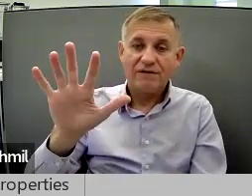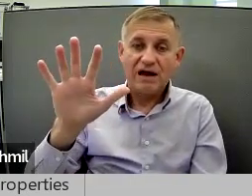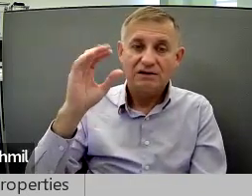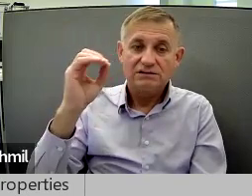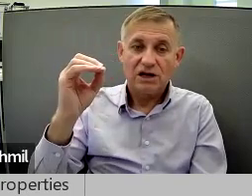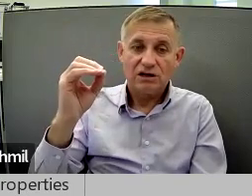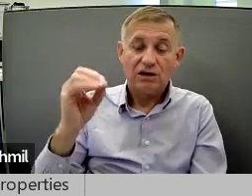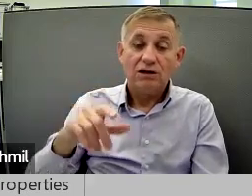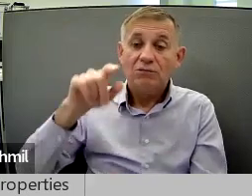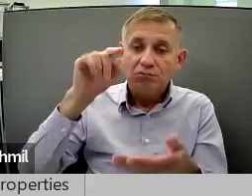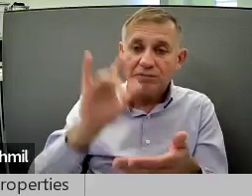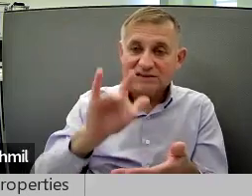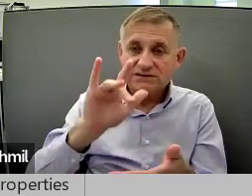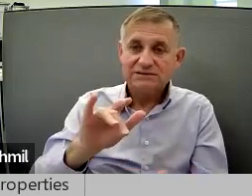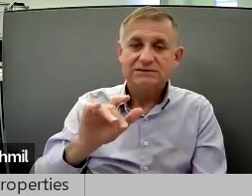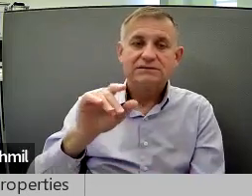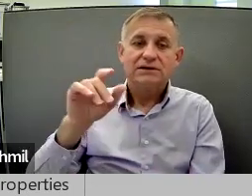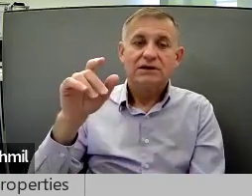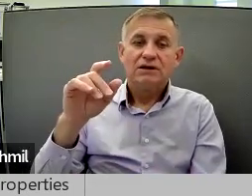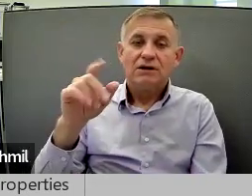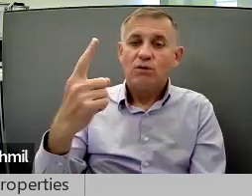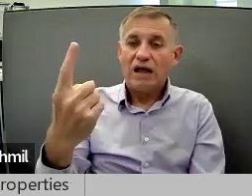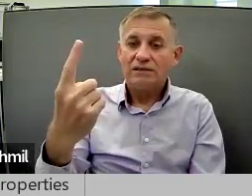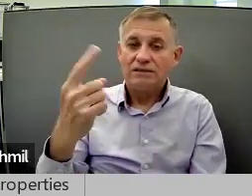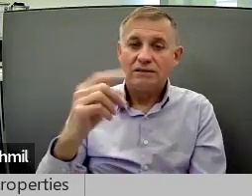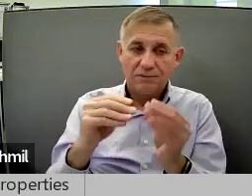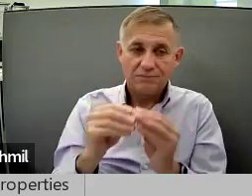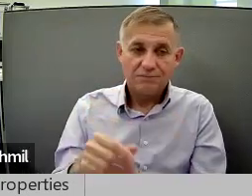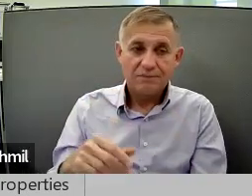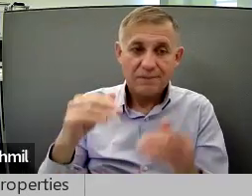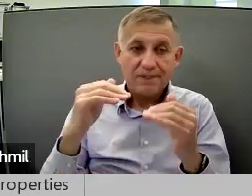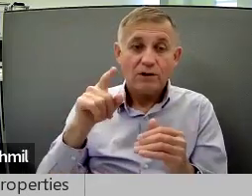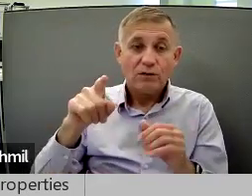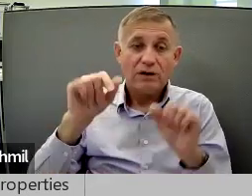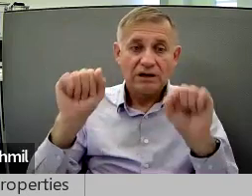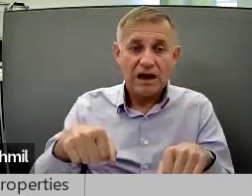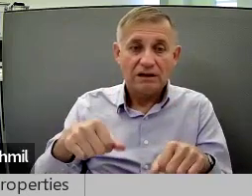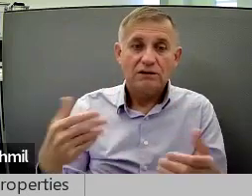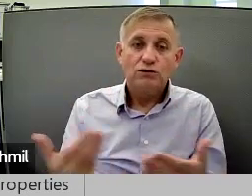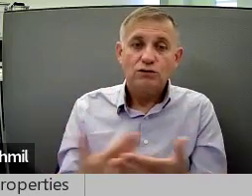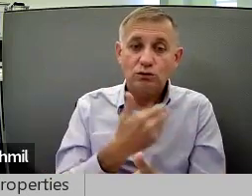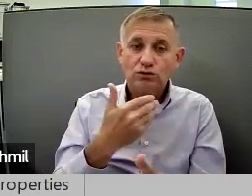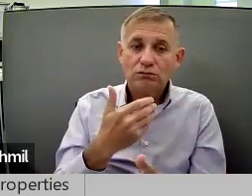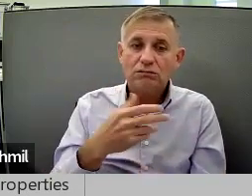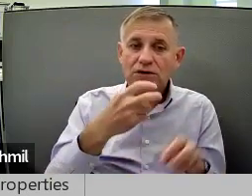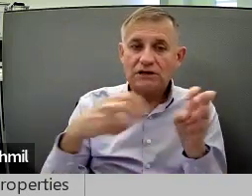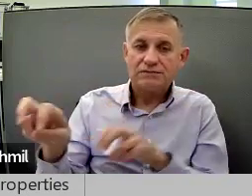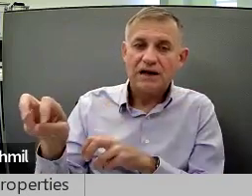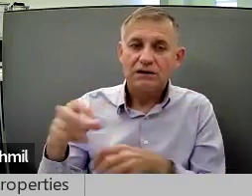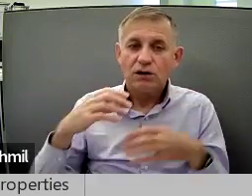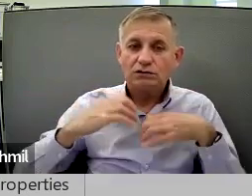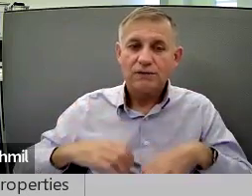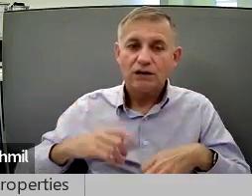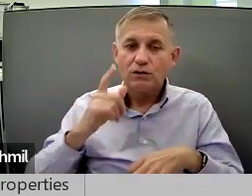-1550, press Option 1. You can be a new